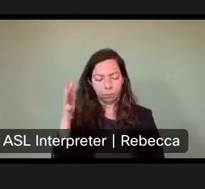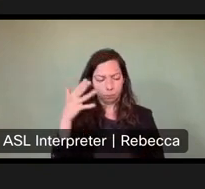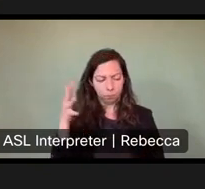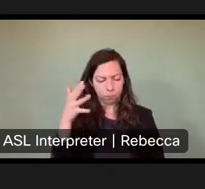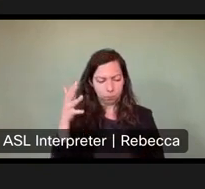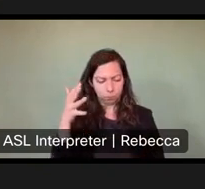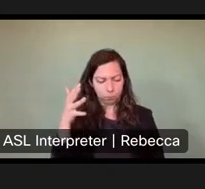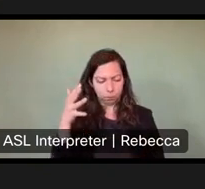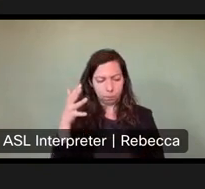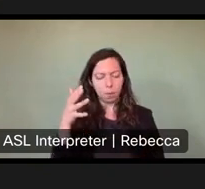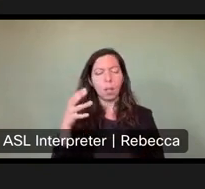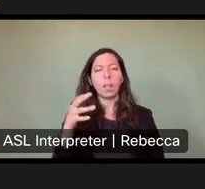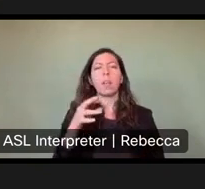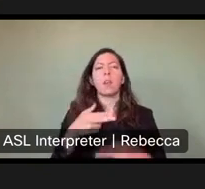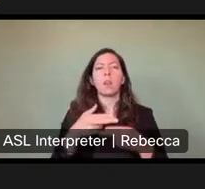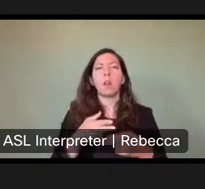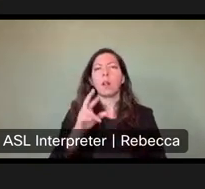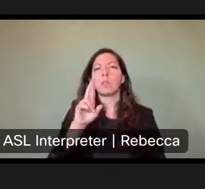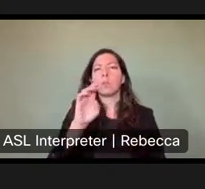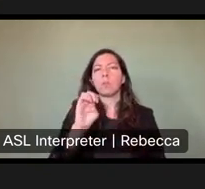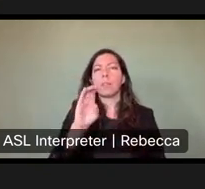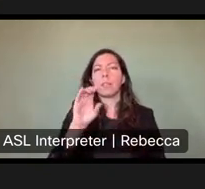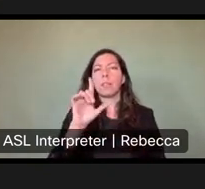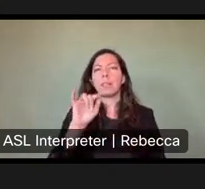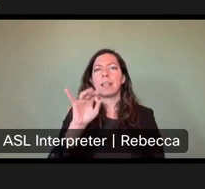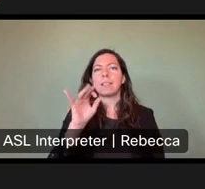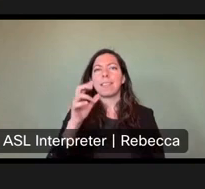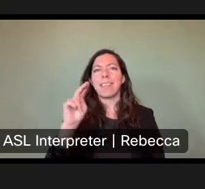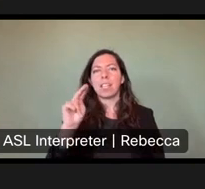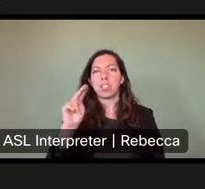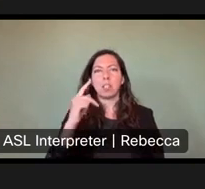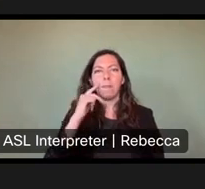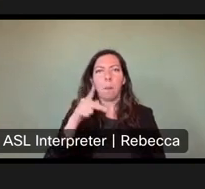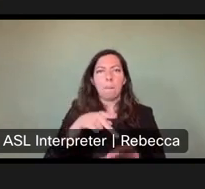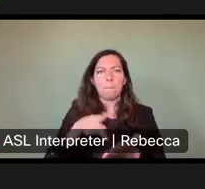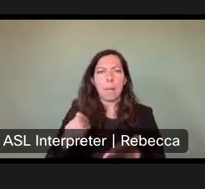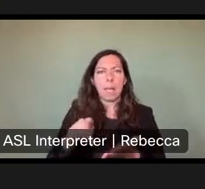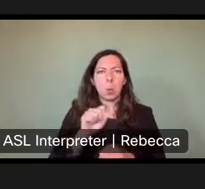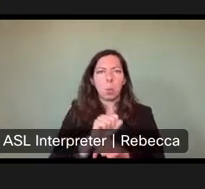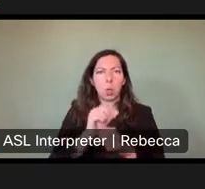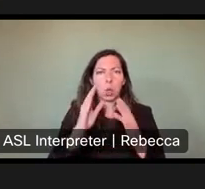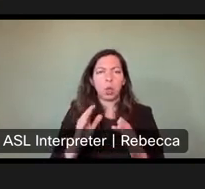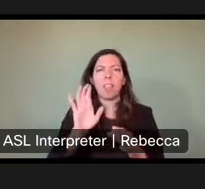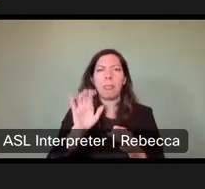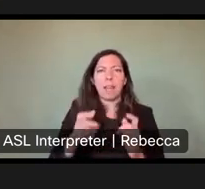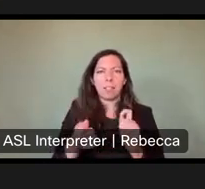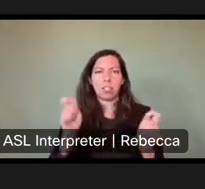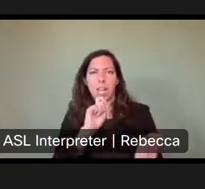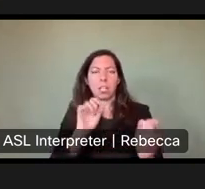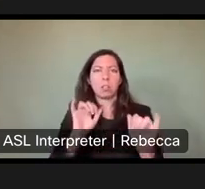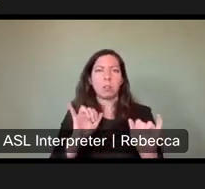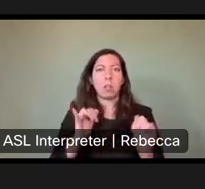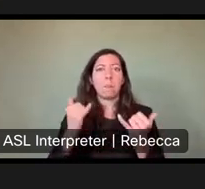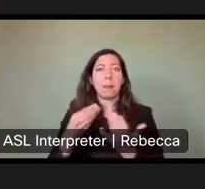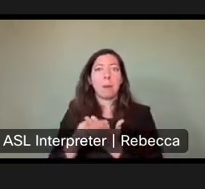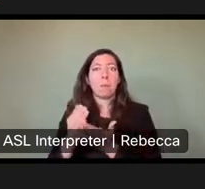Reclassification. Reclassification. Um, we have a better pay scale and, uh, we need the budget to go along and support that pay scale.